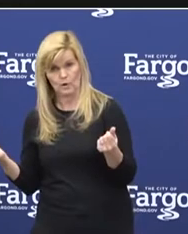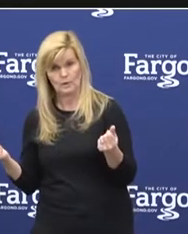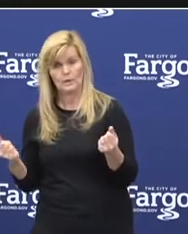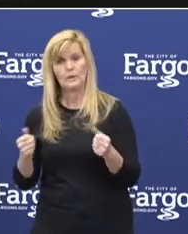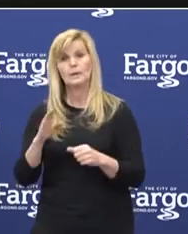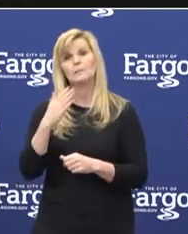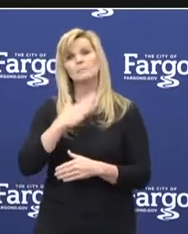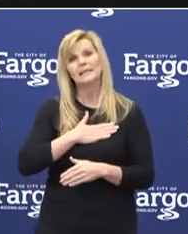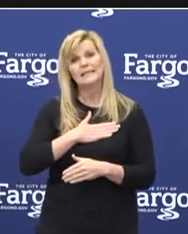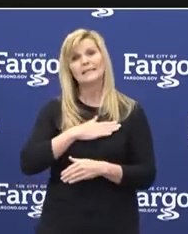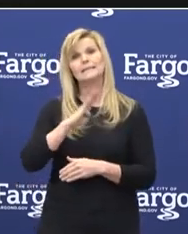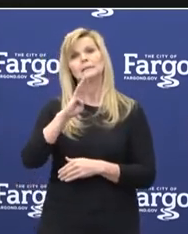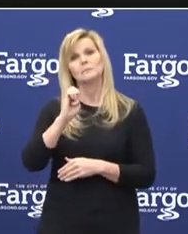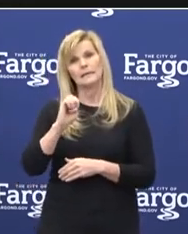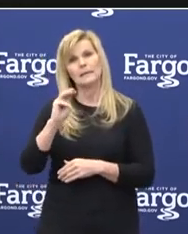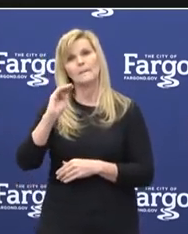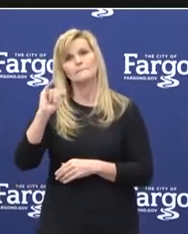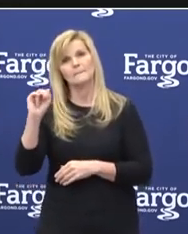Minnesota smart.